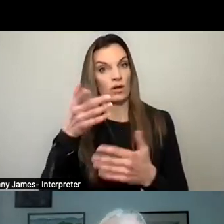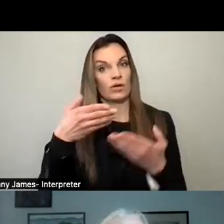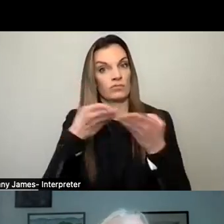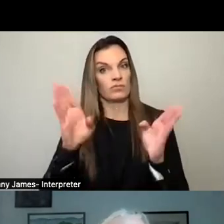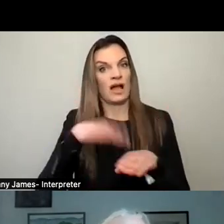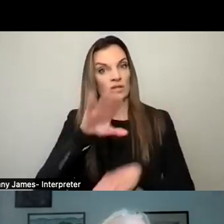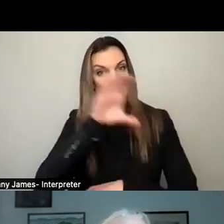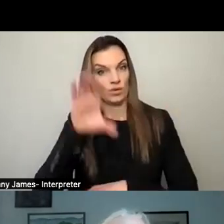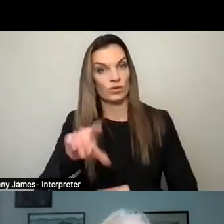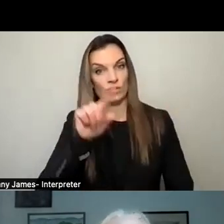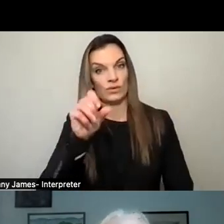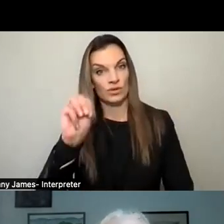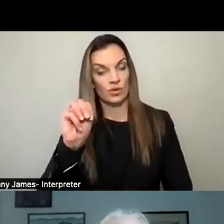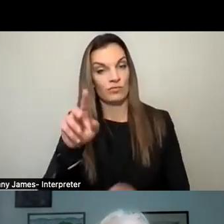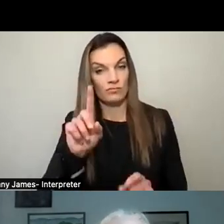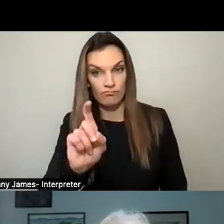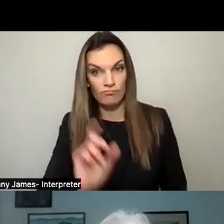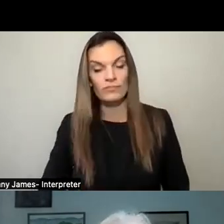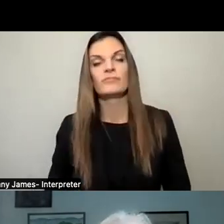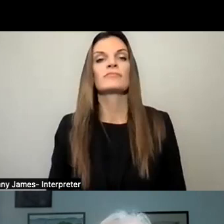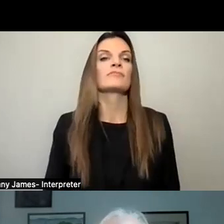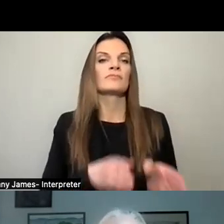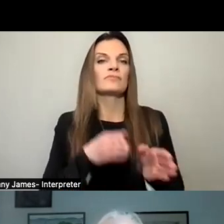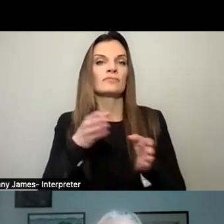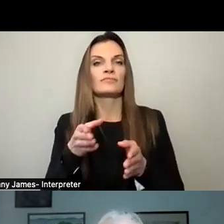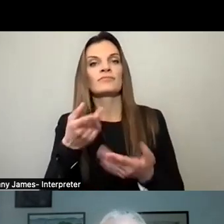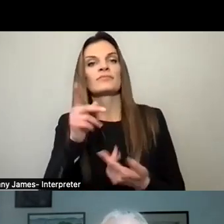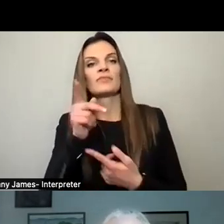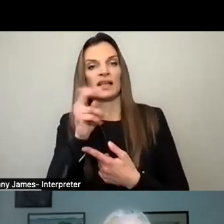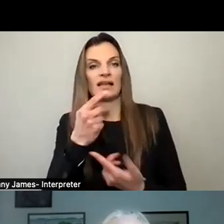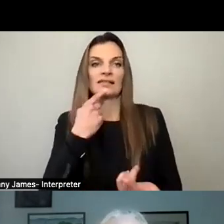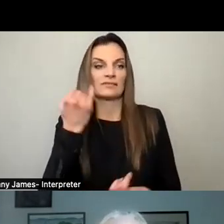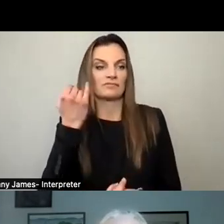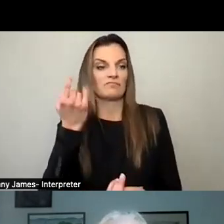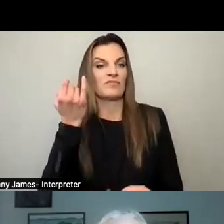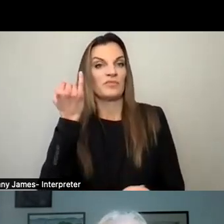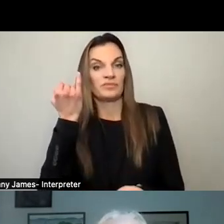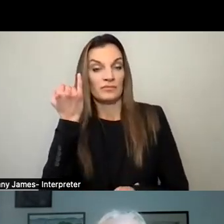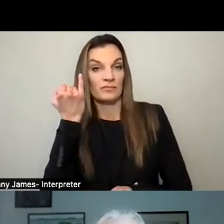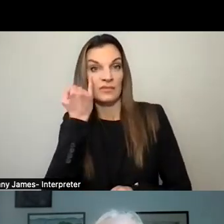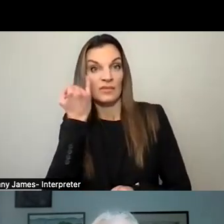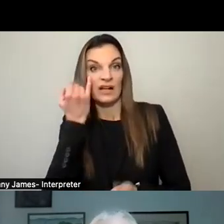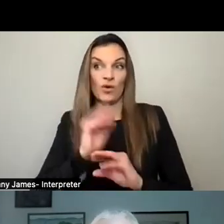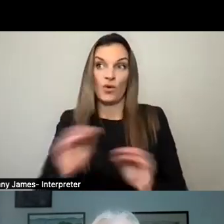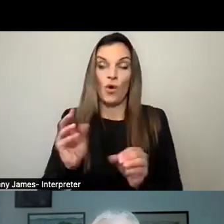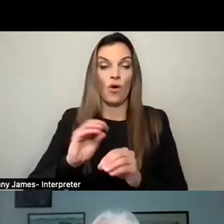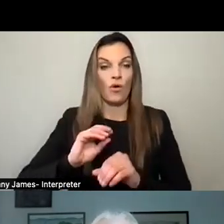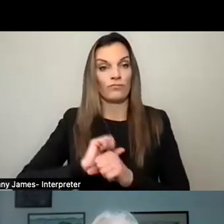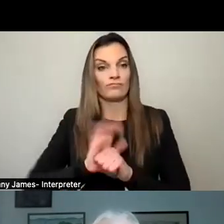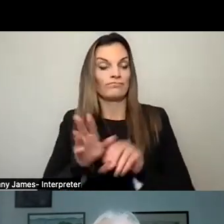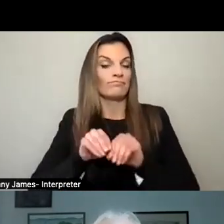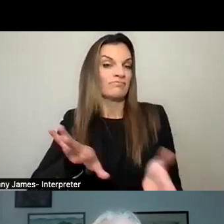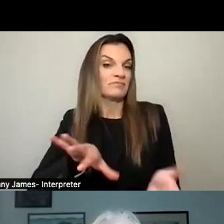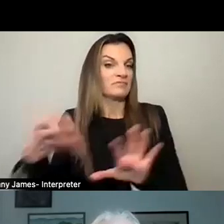When we enter another pandemic, which hopefully, no, we won't. Who knows?